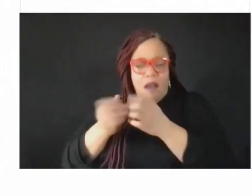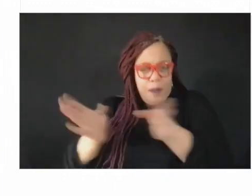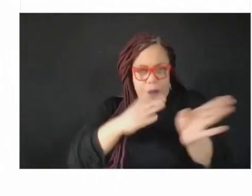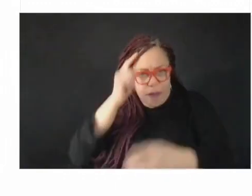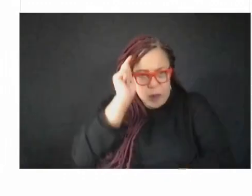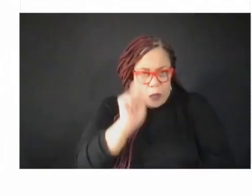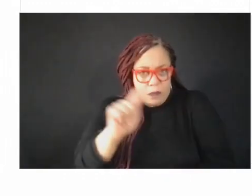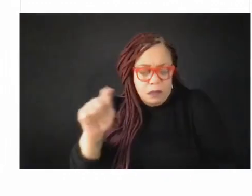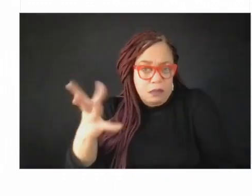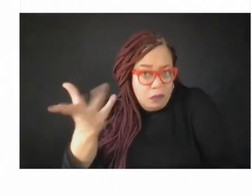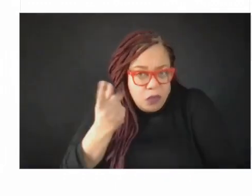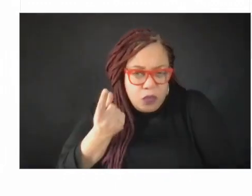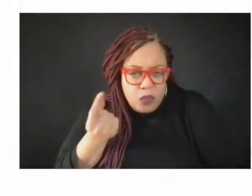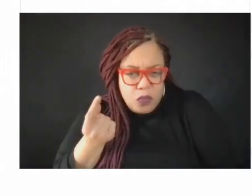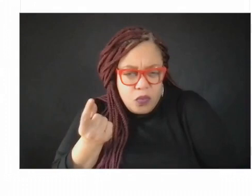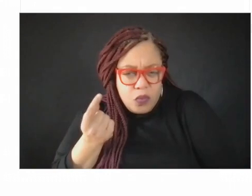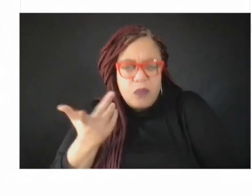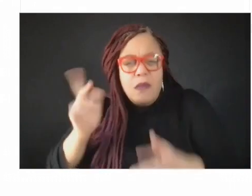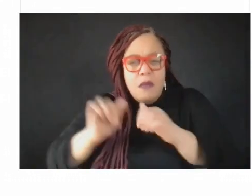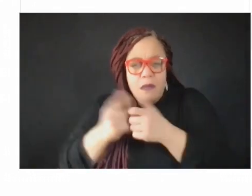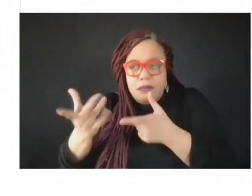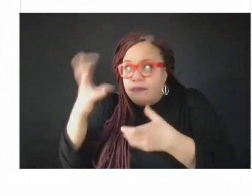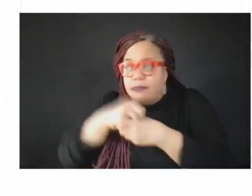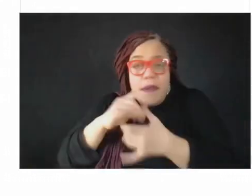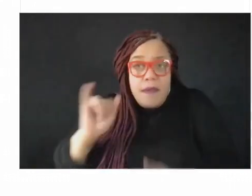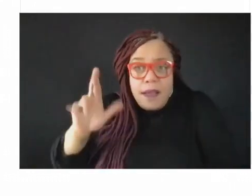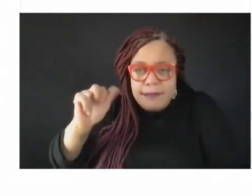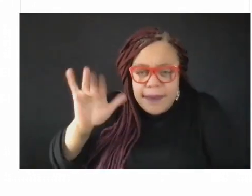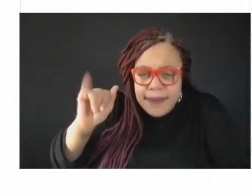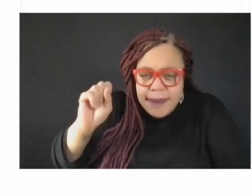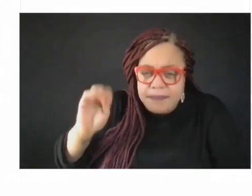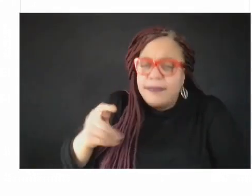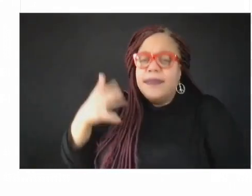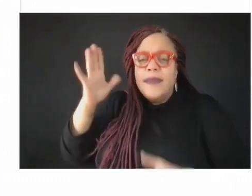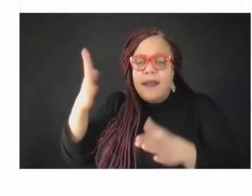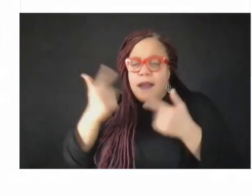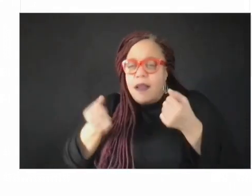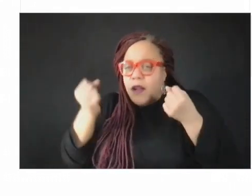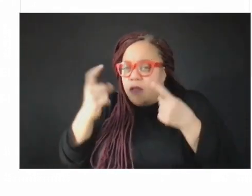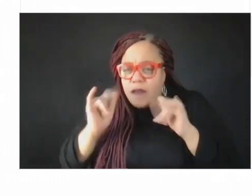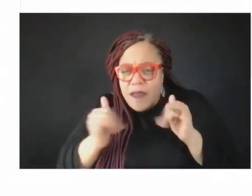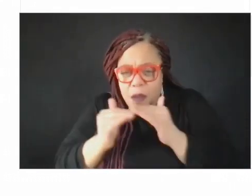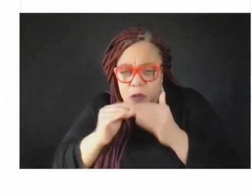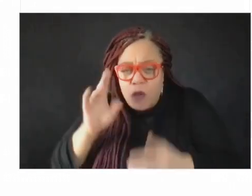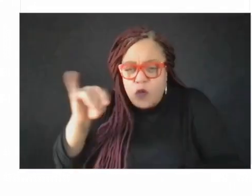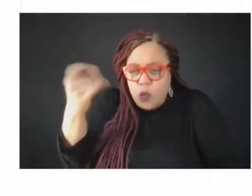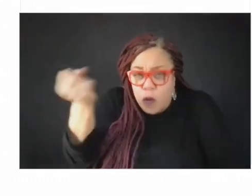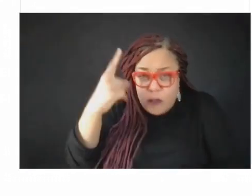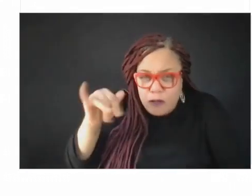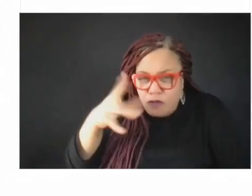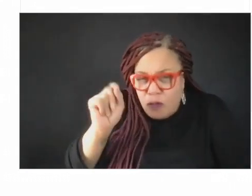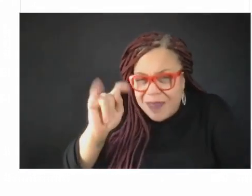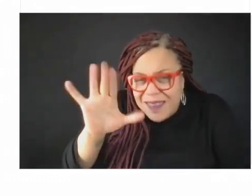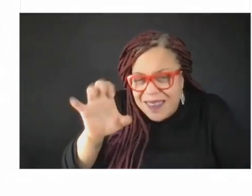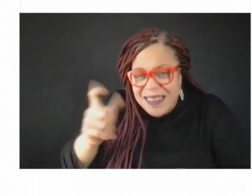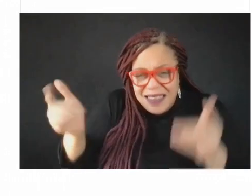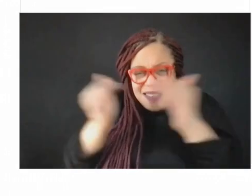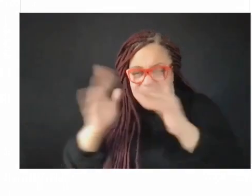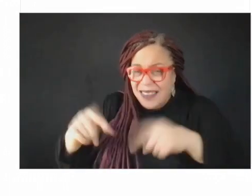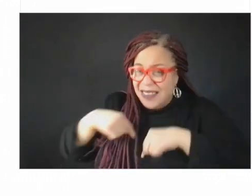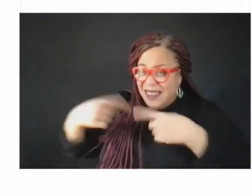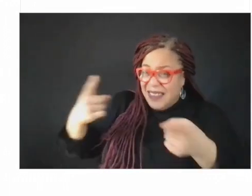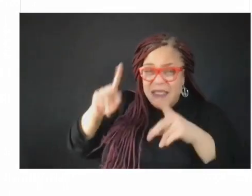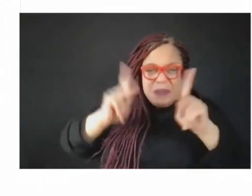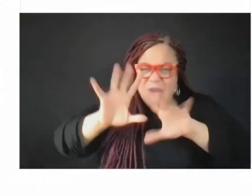to really understand equity, to really understand justice, to really understand the impacts of settler colonialism on the health of our